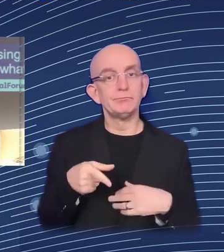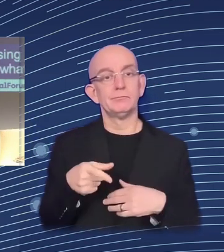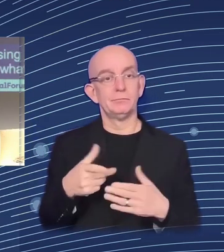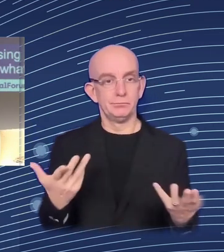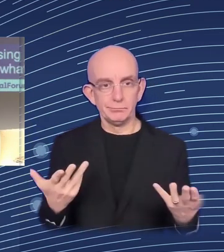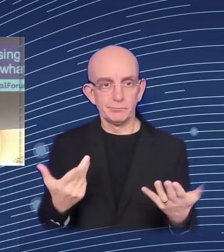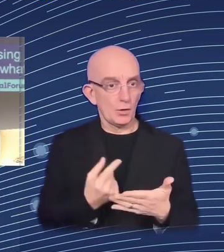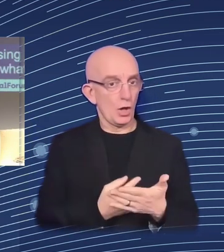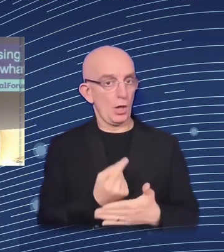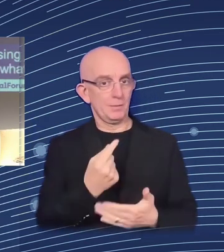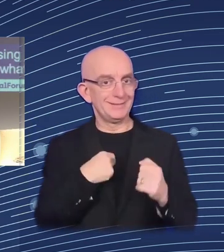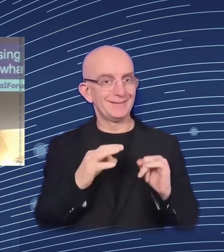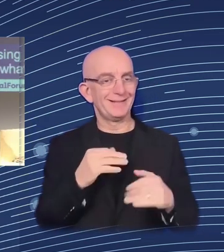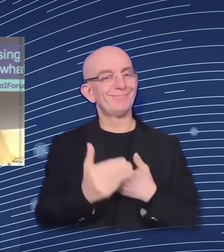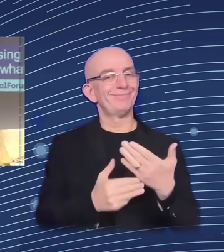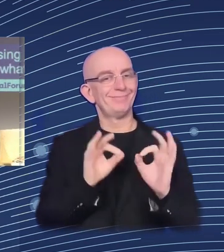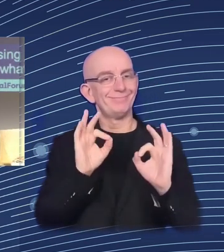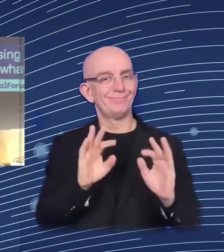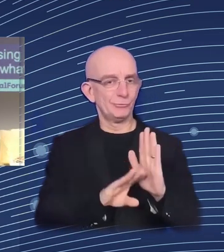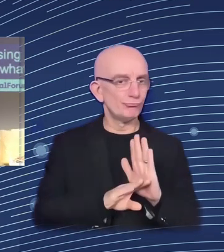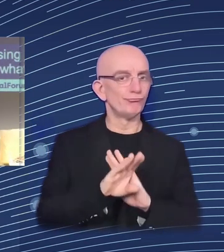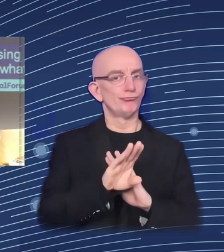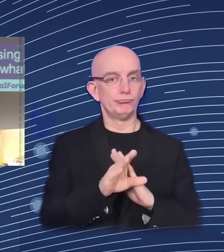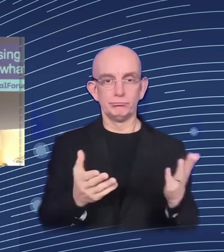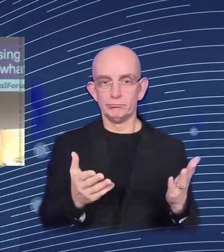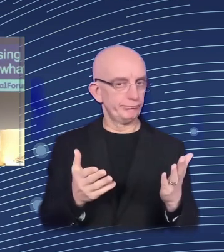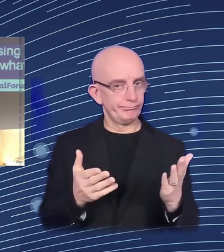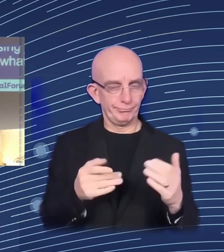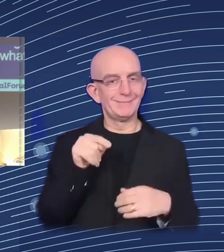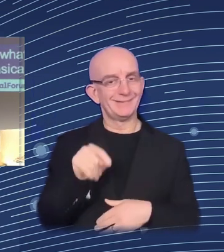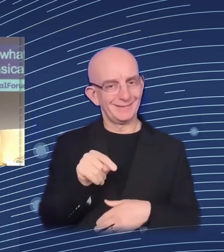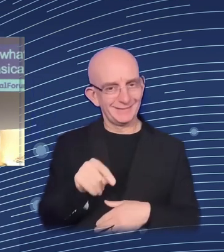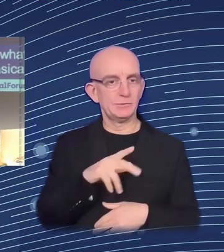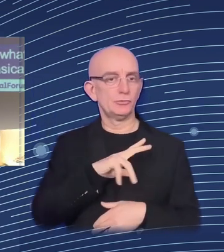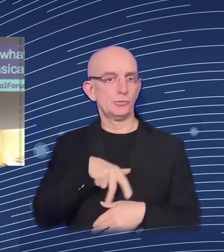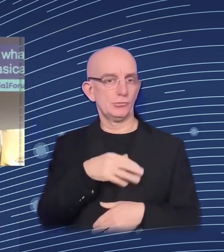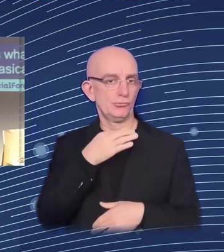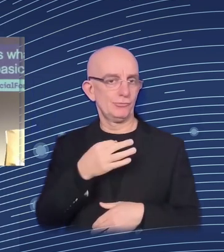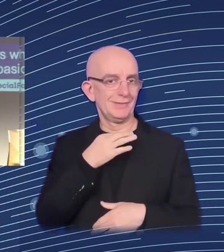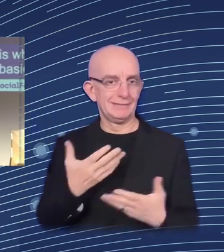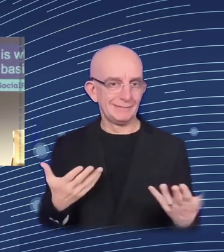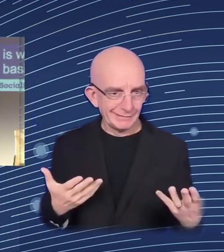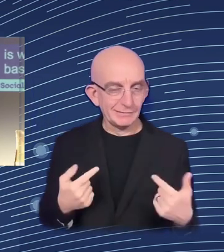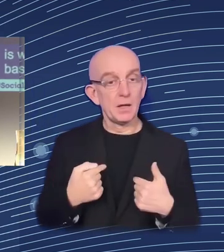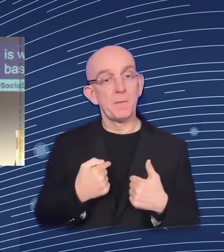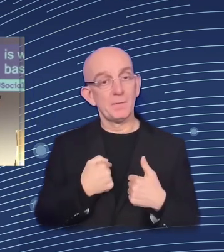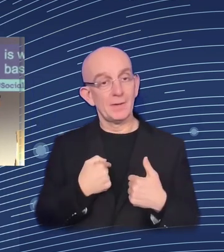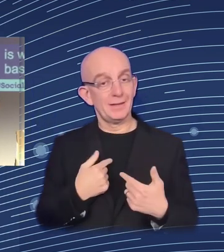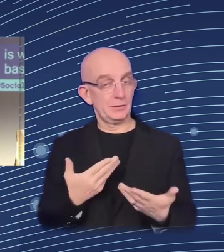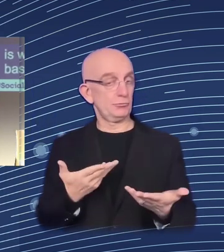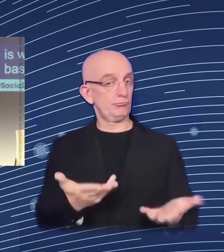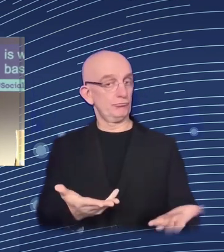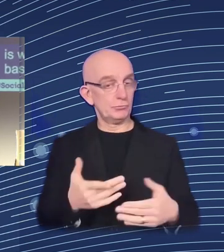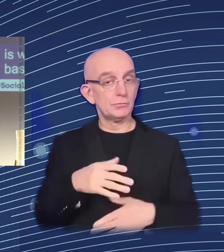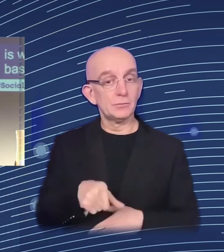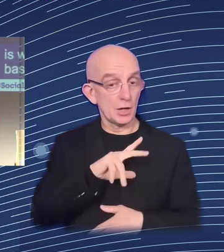that social risks depends basically on the initial socioeconomic condition of the individual and the households. And then